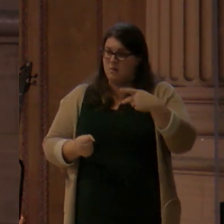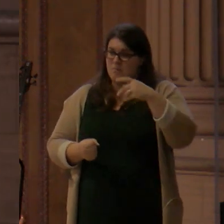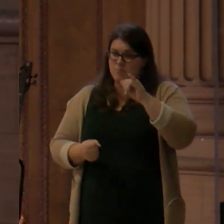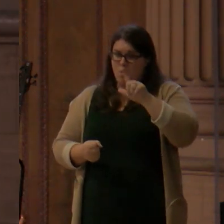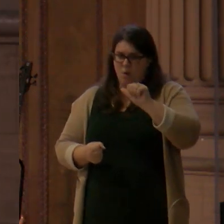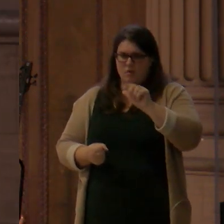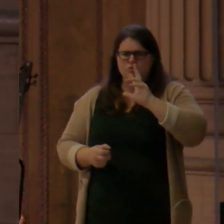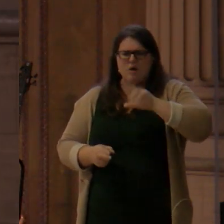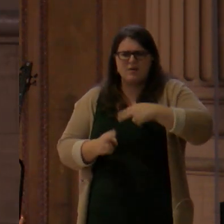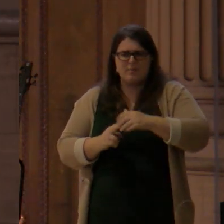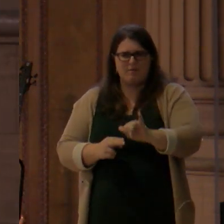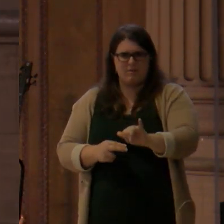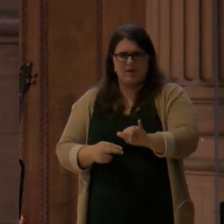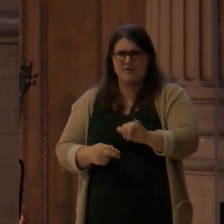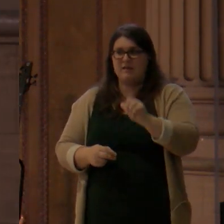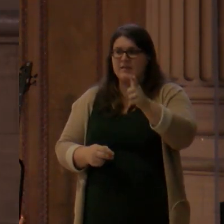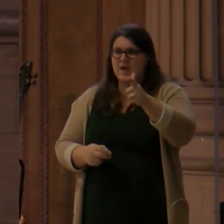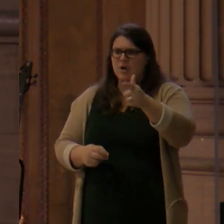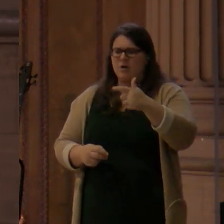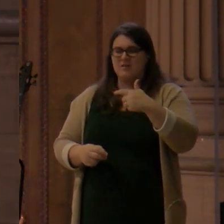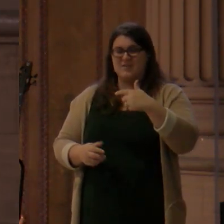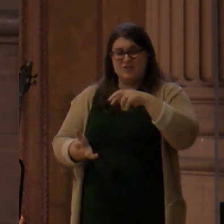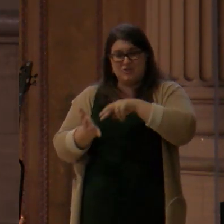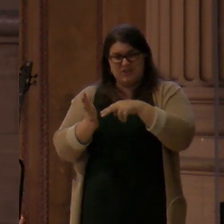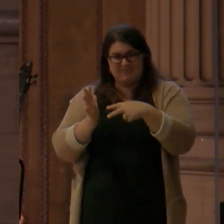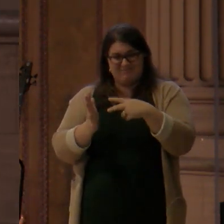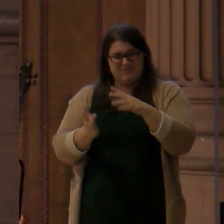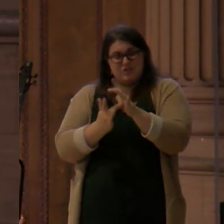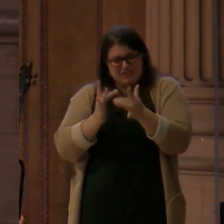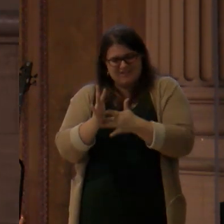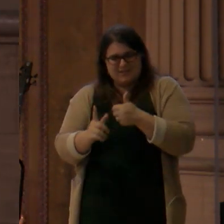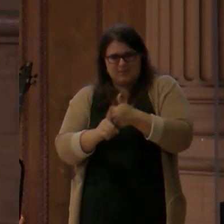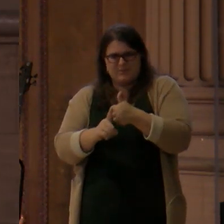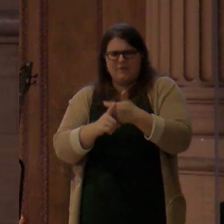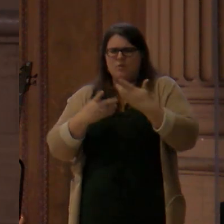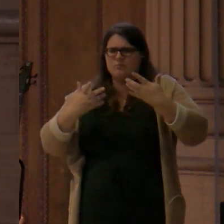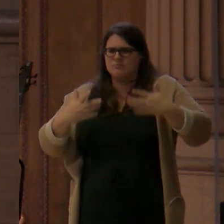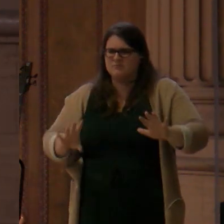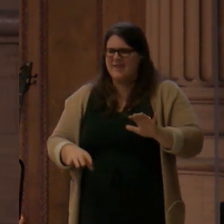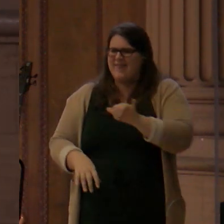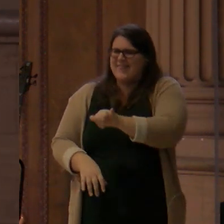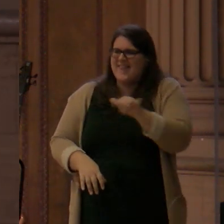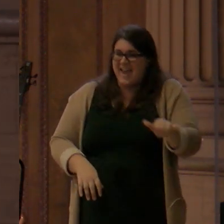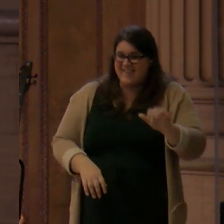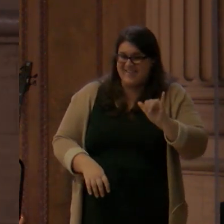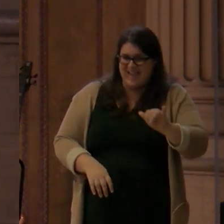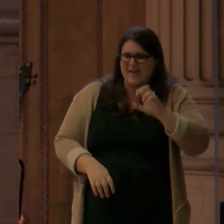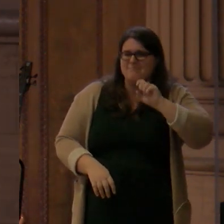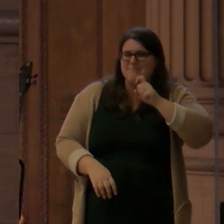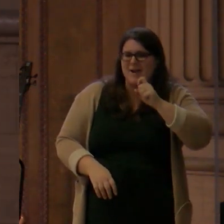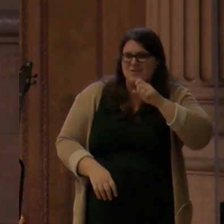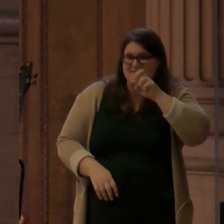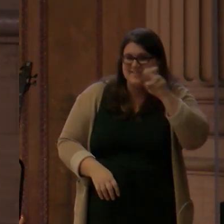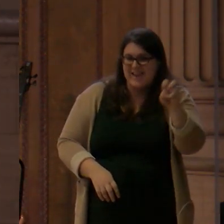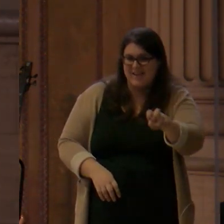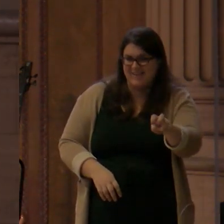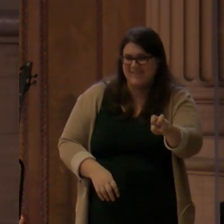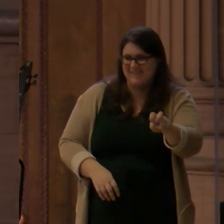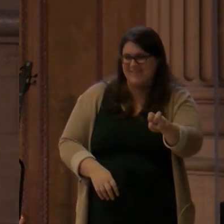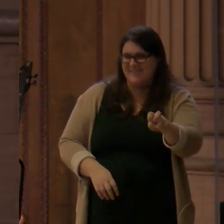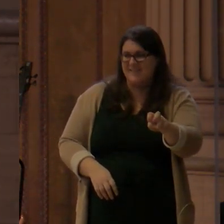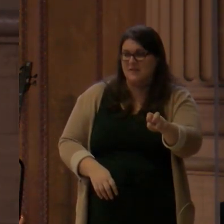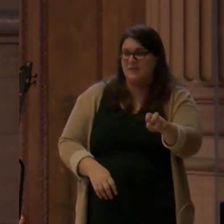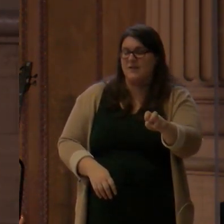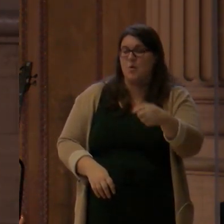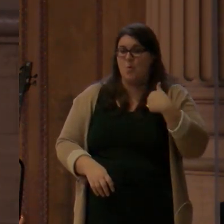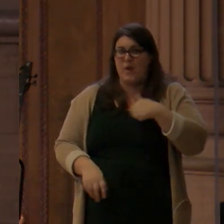on flesh, in being born of a woman, going to the cross, Jesus takes the bite from the serpent for